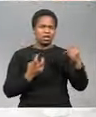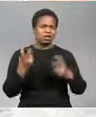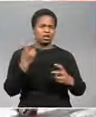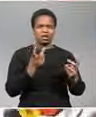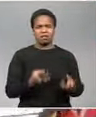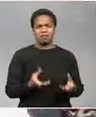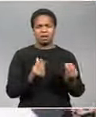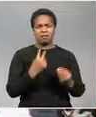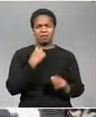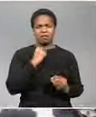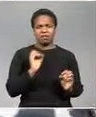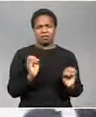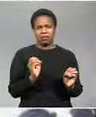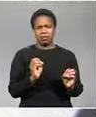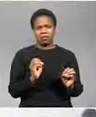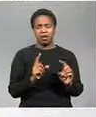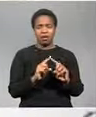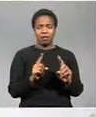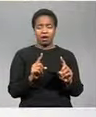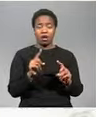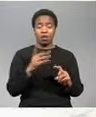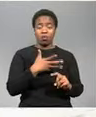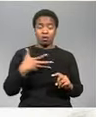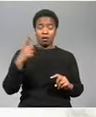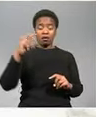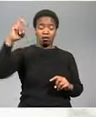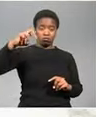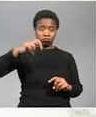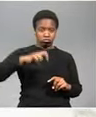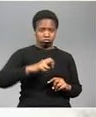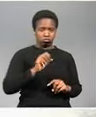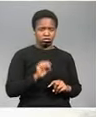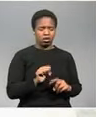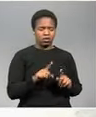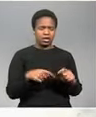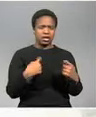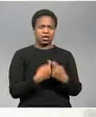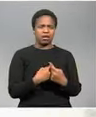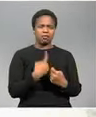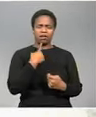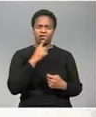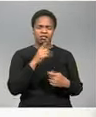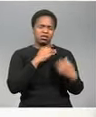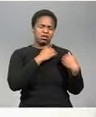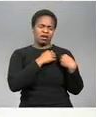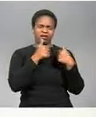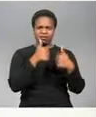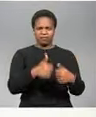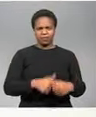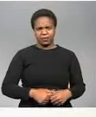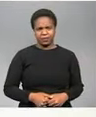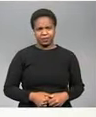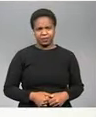earlier today meanwhile Kumalo is descending the mountain her communications team says she is safe and sound